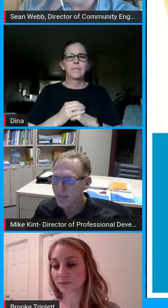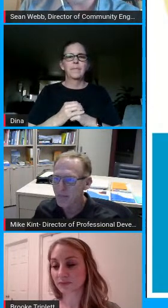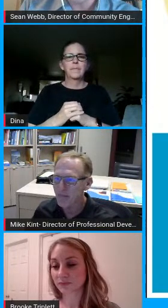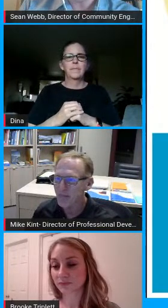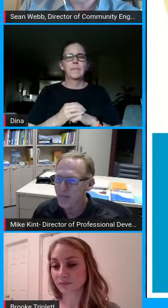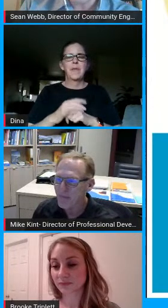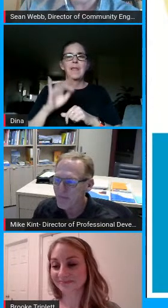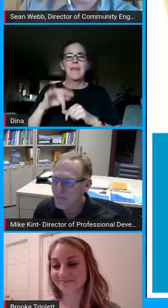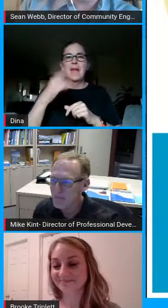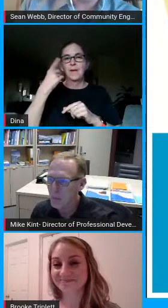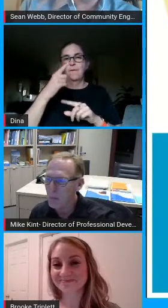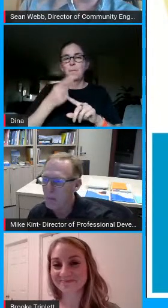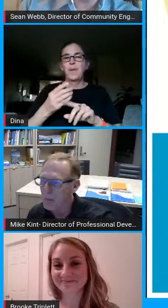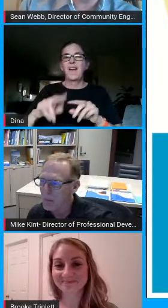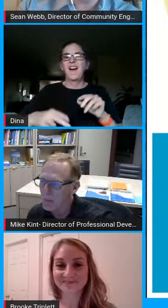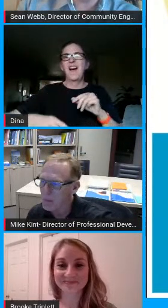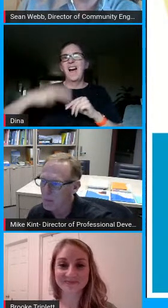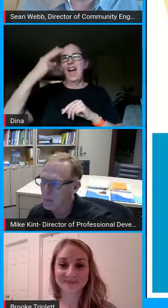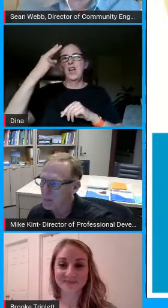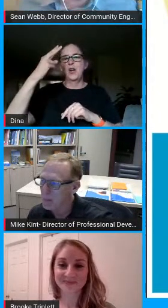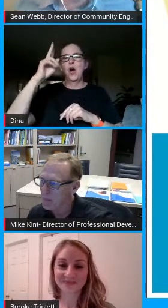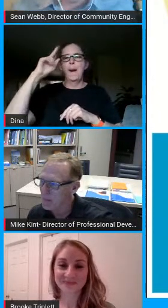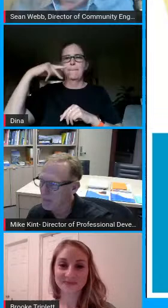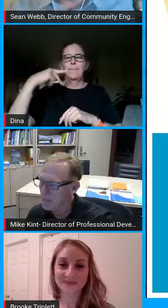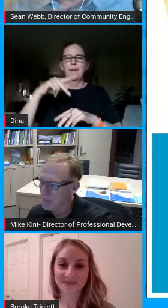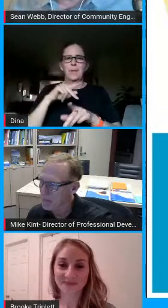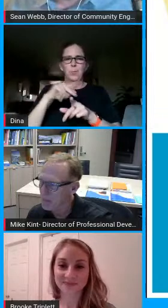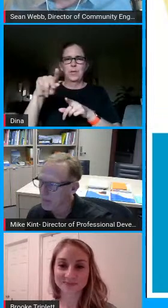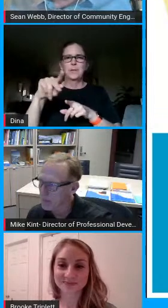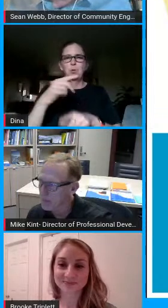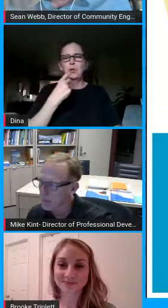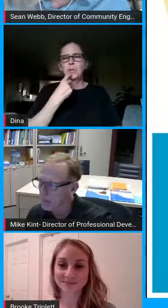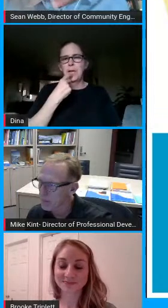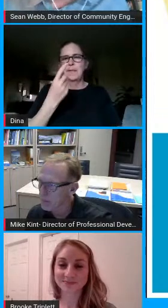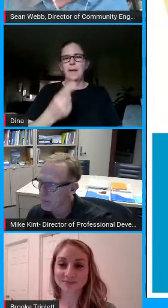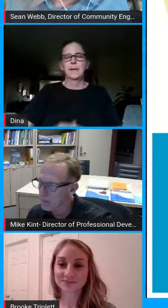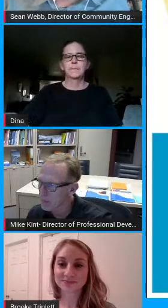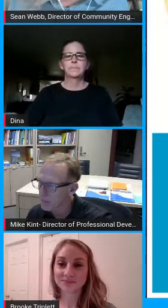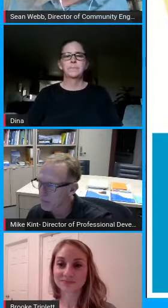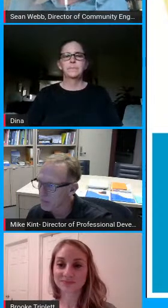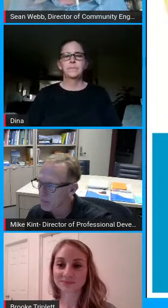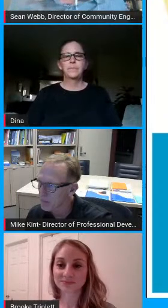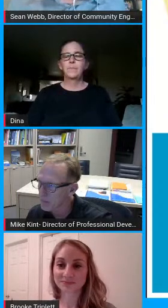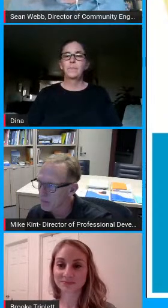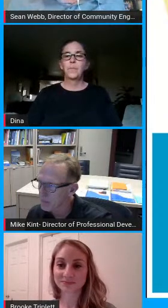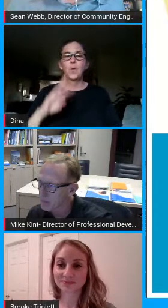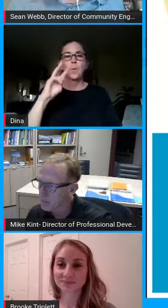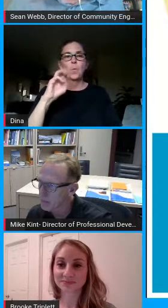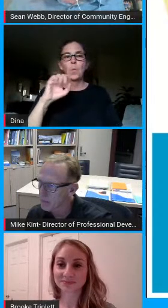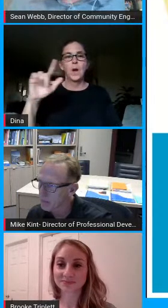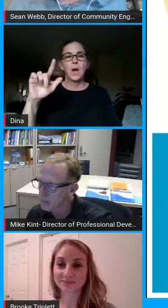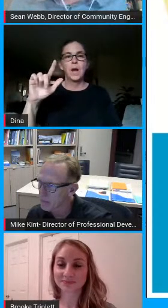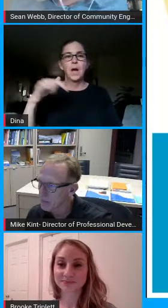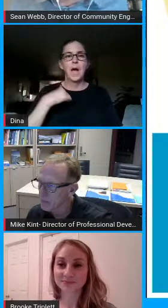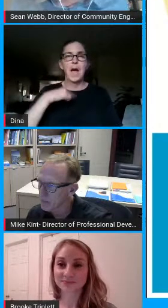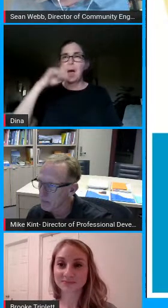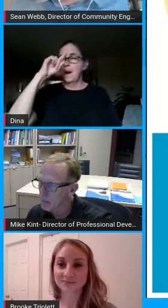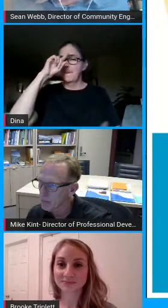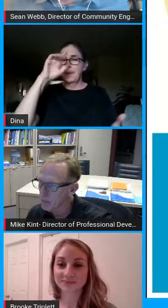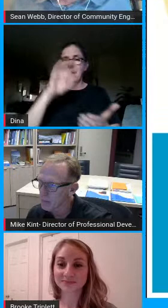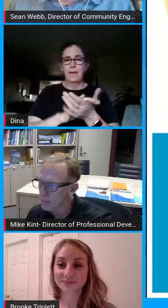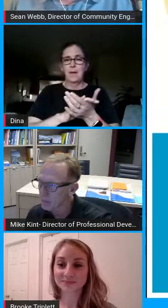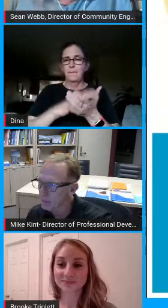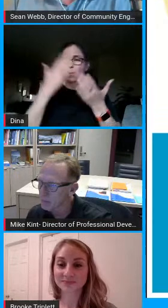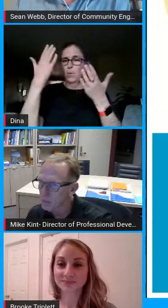yeah you got to make sure to share that information yes well um i i believe we're up to our hour